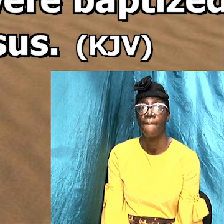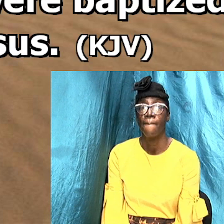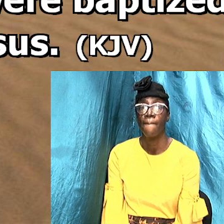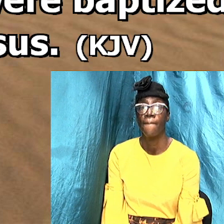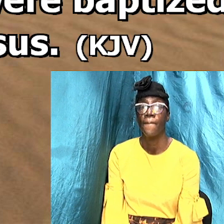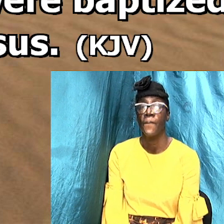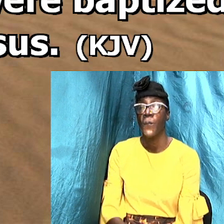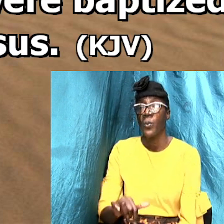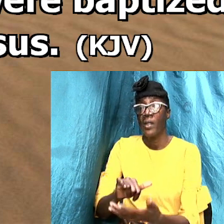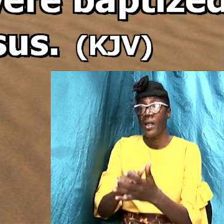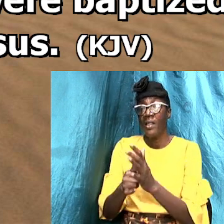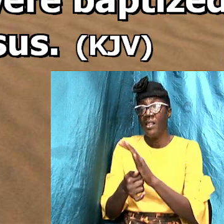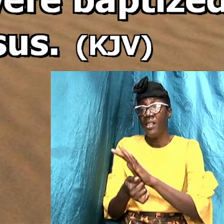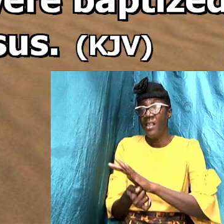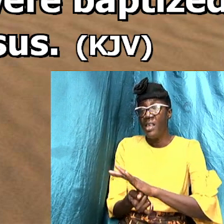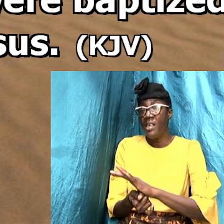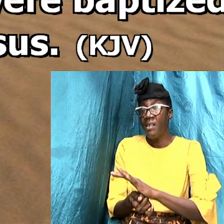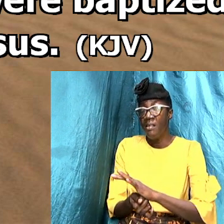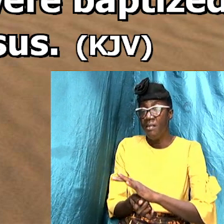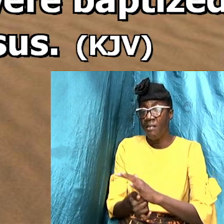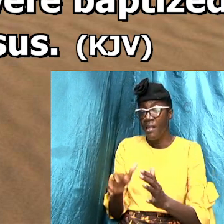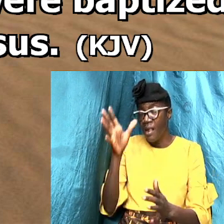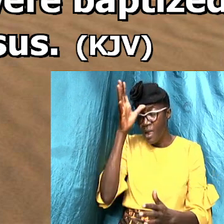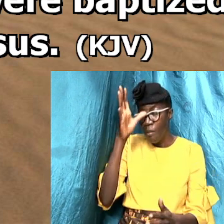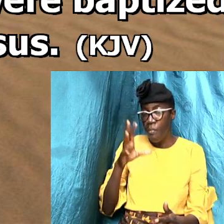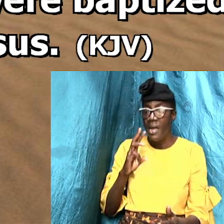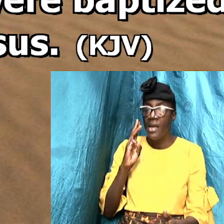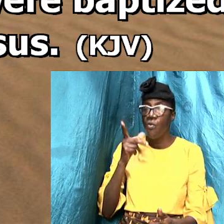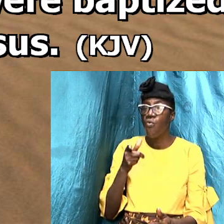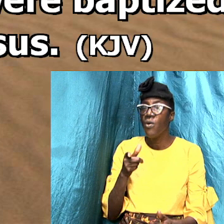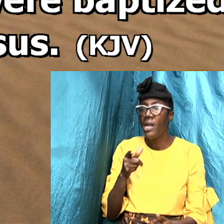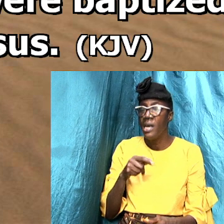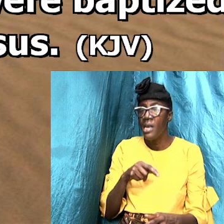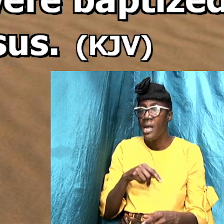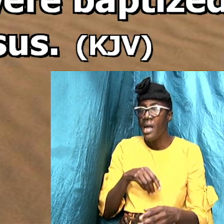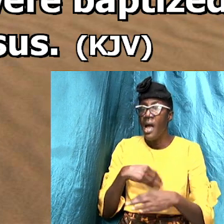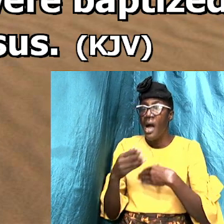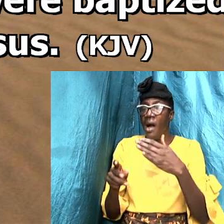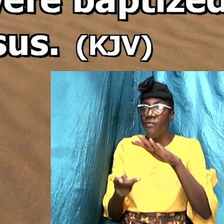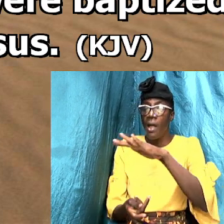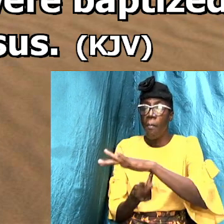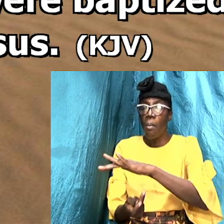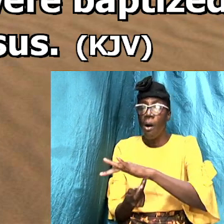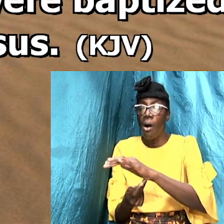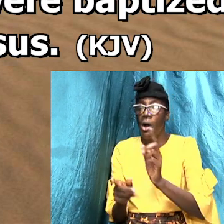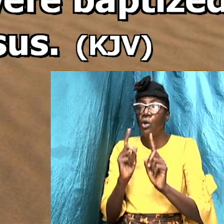but these men they were willing after Paul spoke to them they said